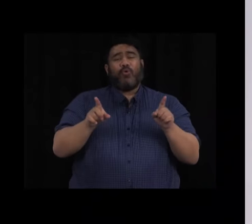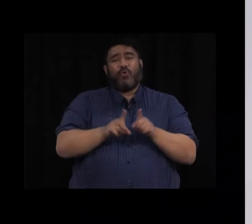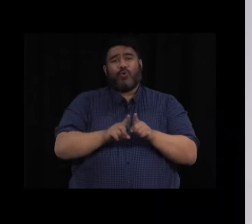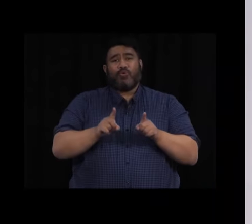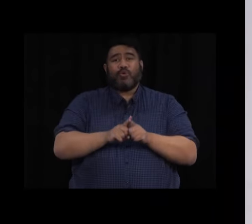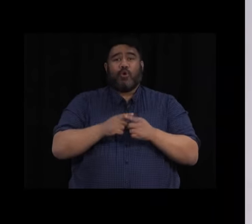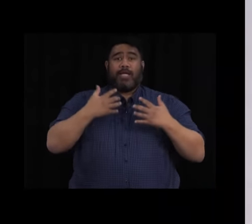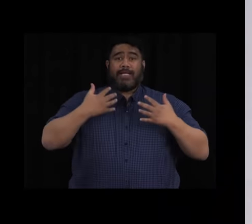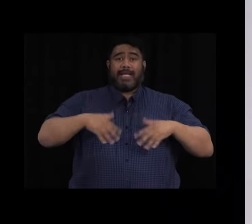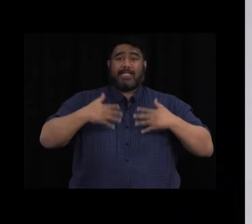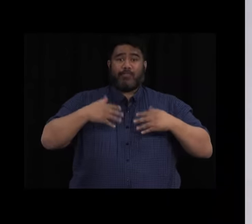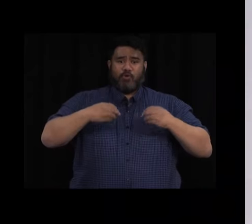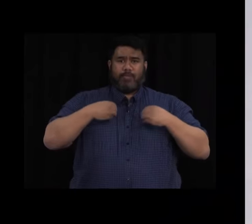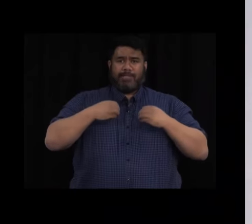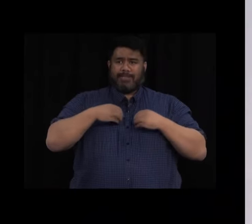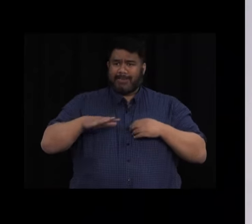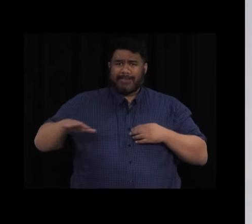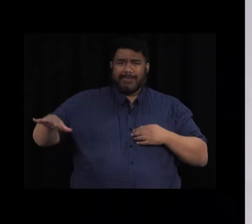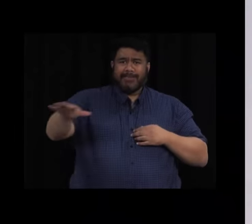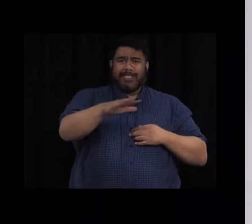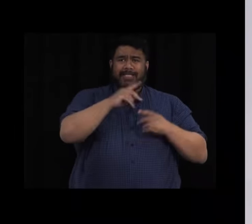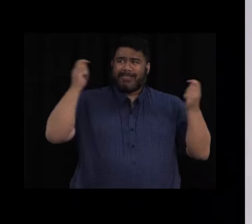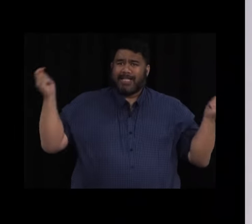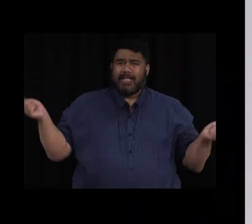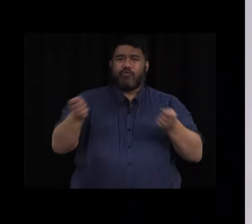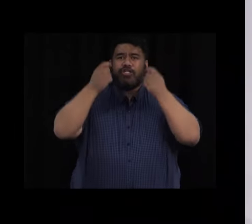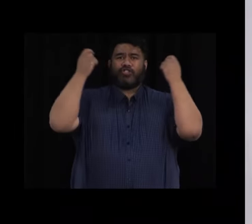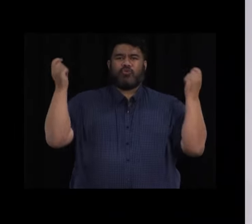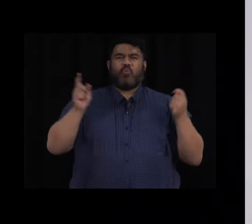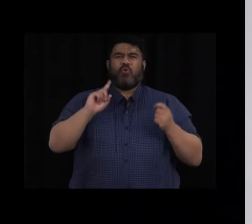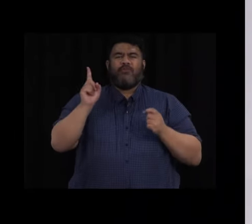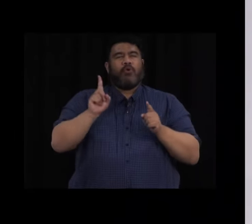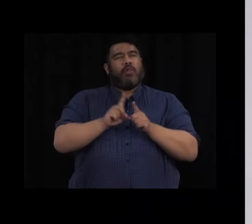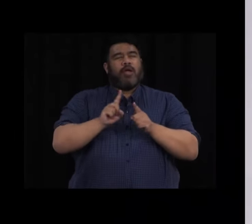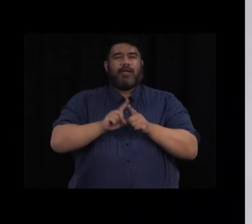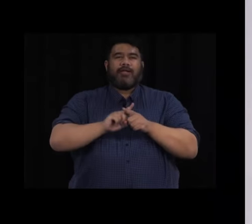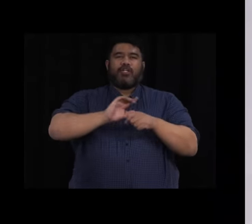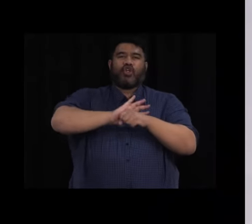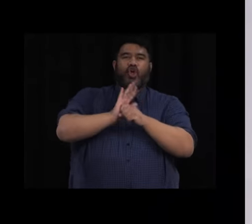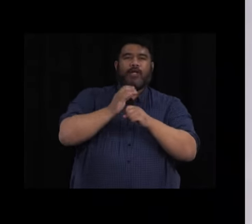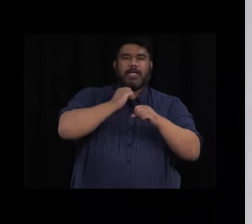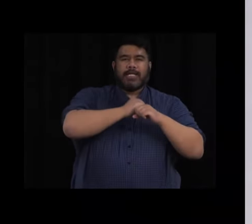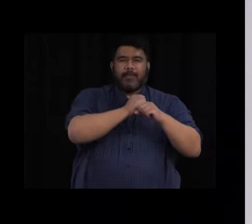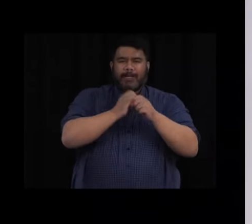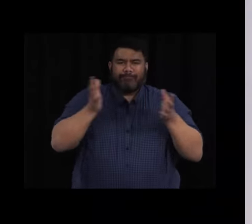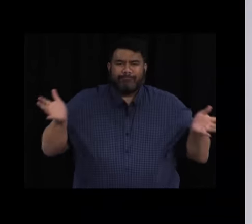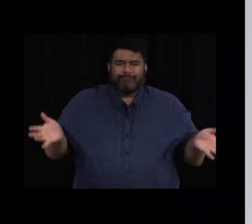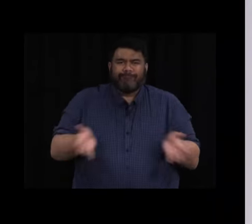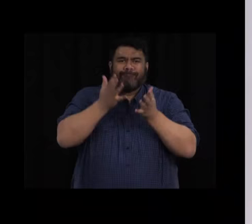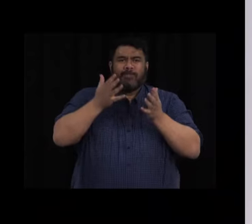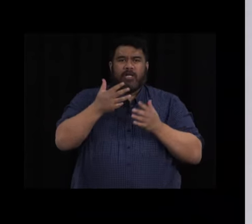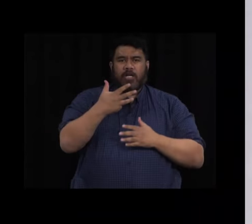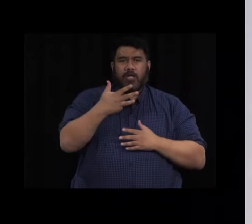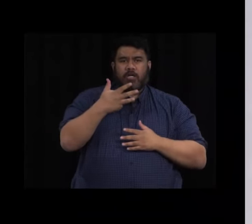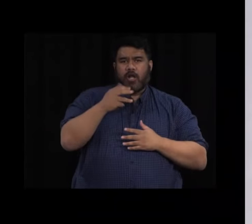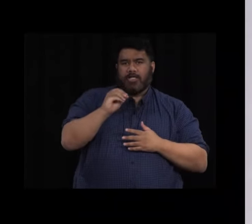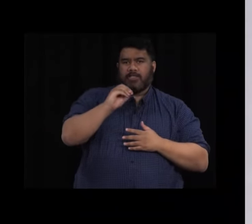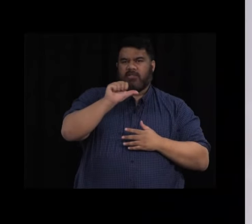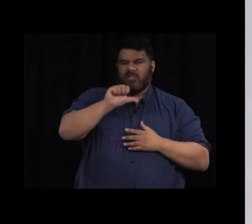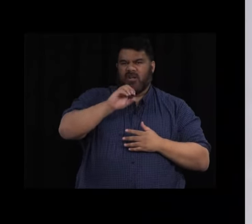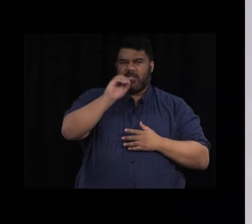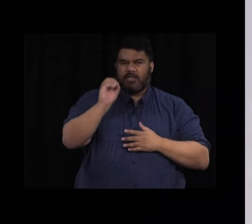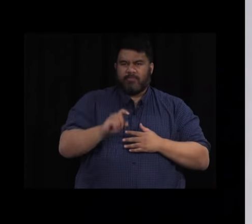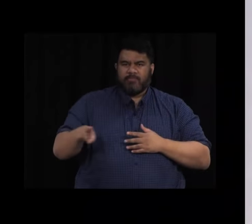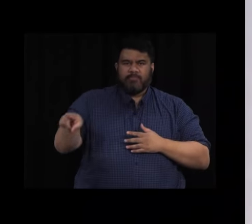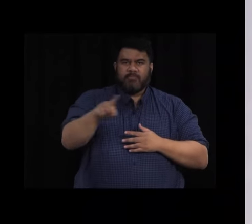see Canterbury businesses joining forces for a COVID-19 vaccination campaign that aims to get 90% of eligible Cantabrians